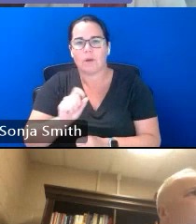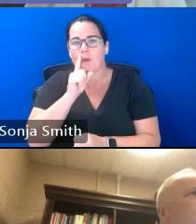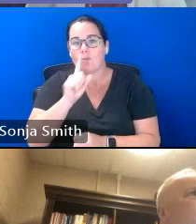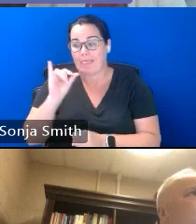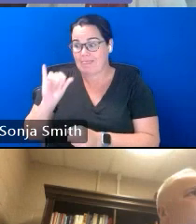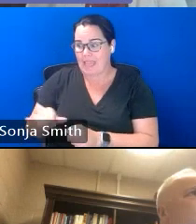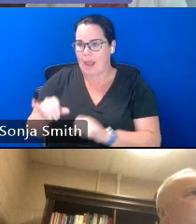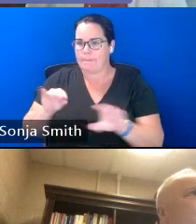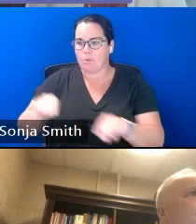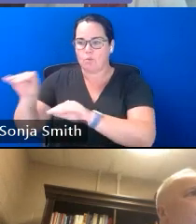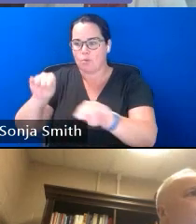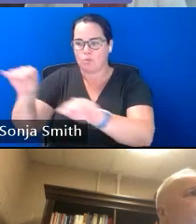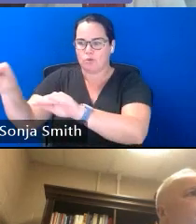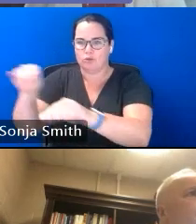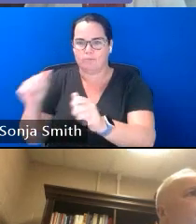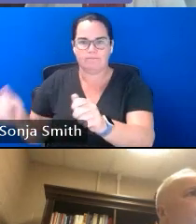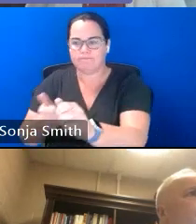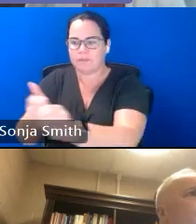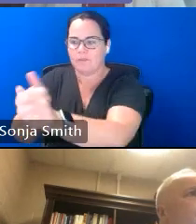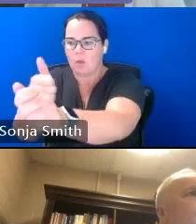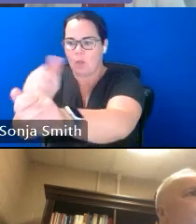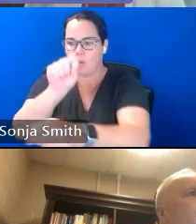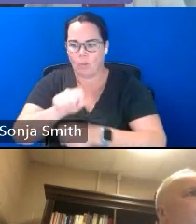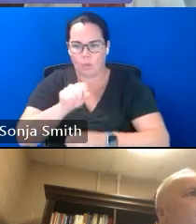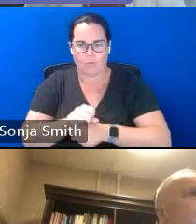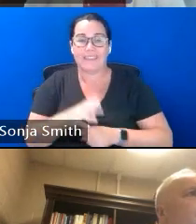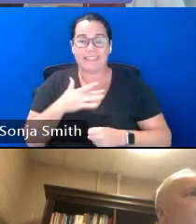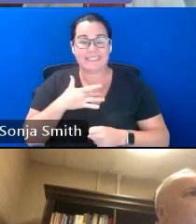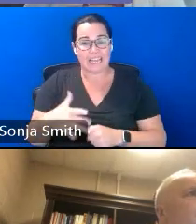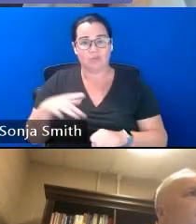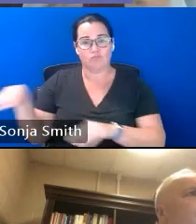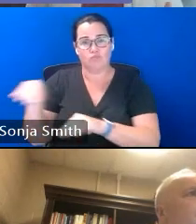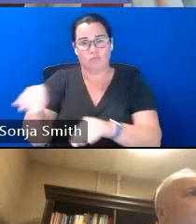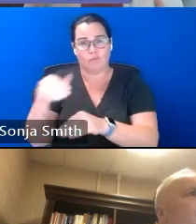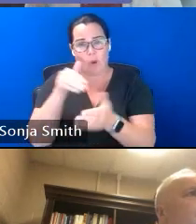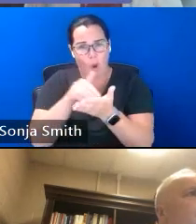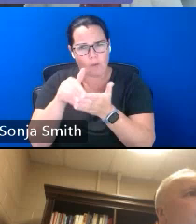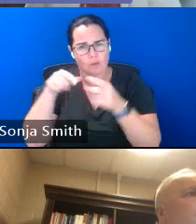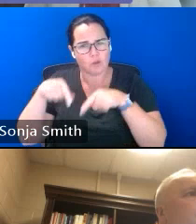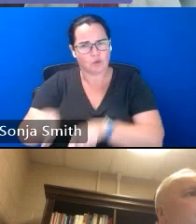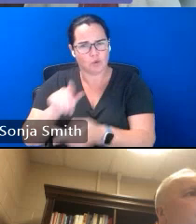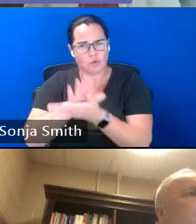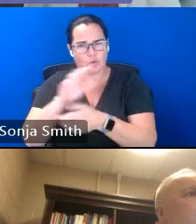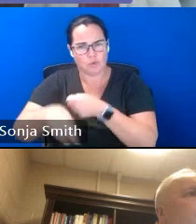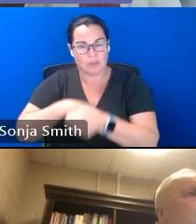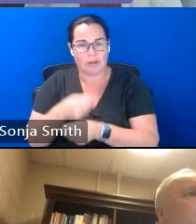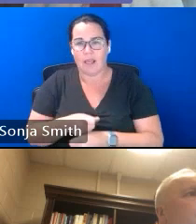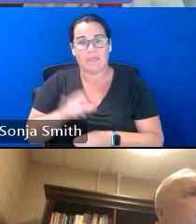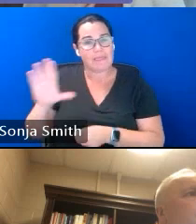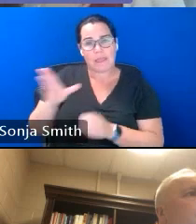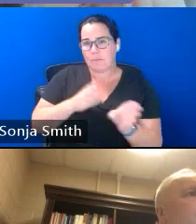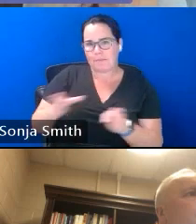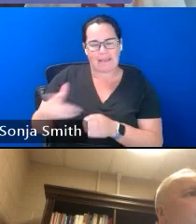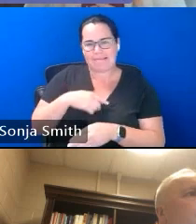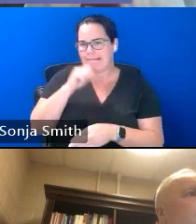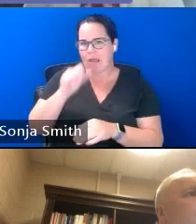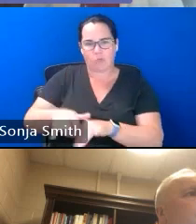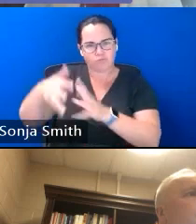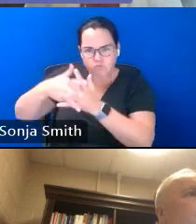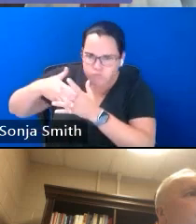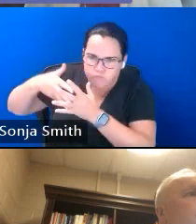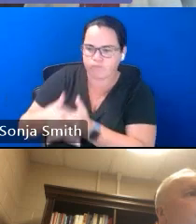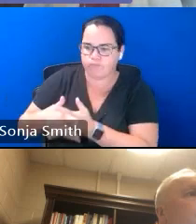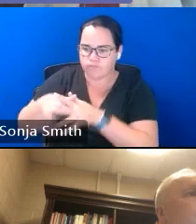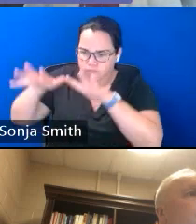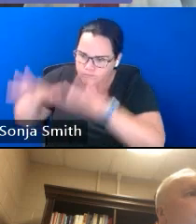and so we know that those families move frequently during a school year and their plan is not to stay and so for example as i've mentioned